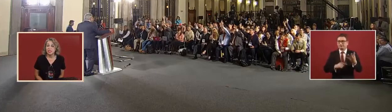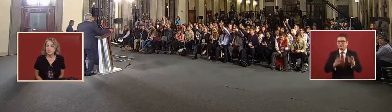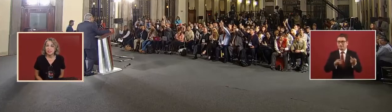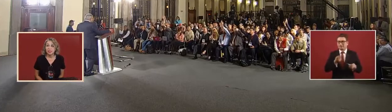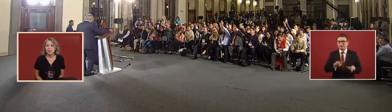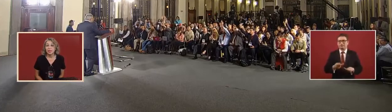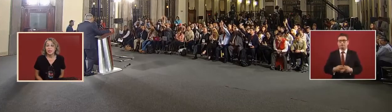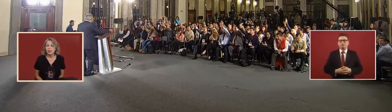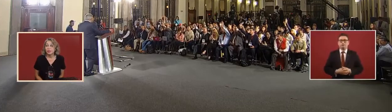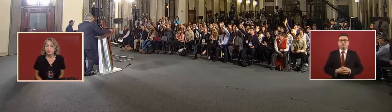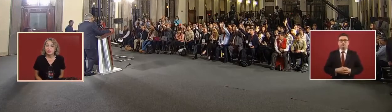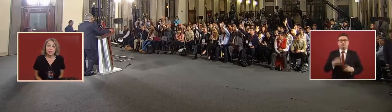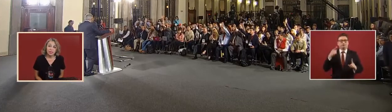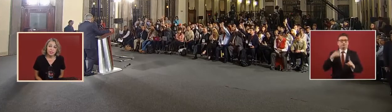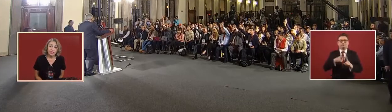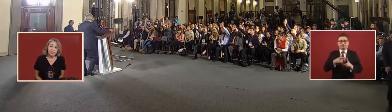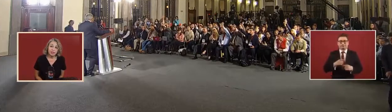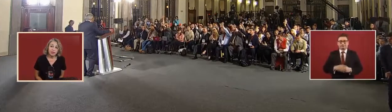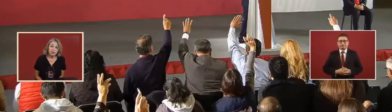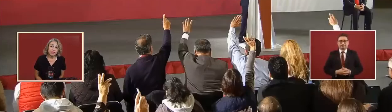They want to just start on the rest.